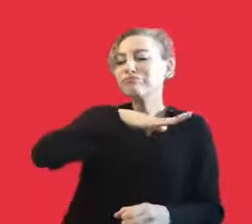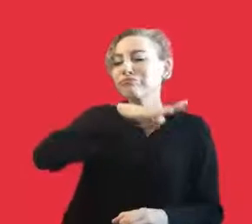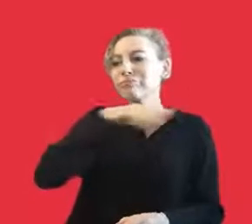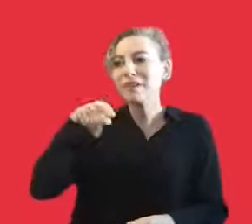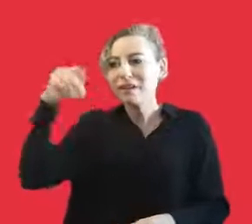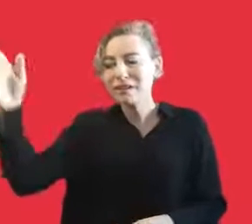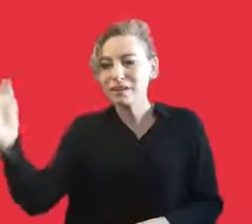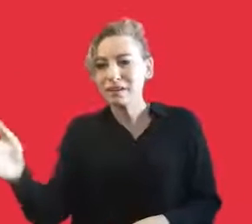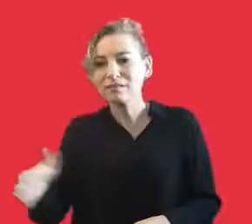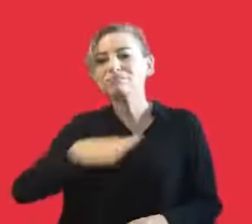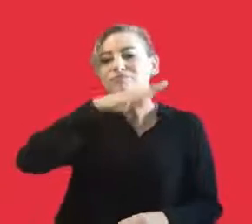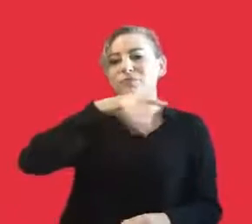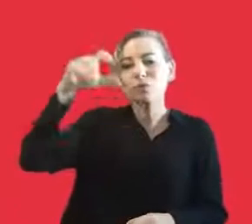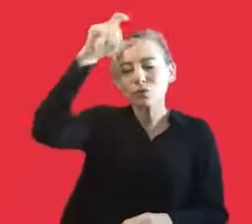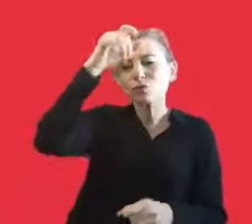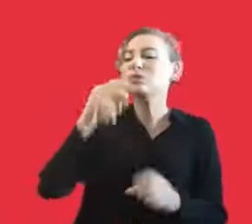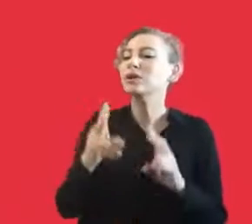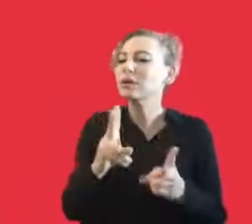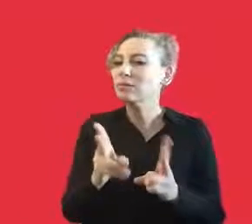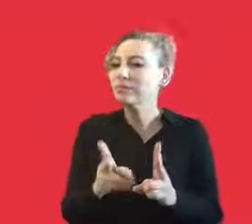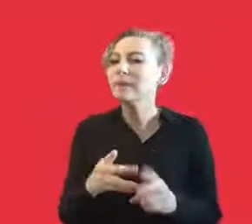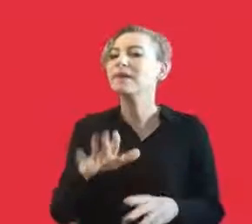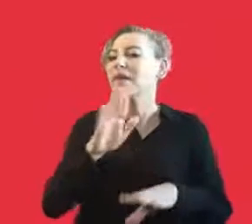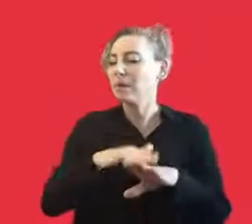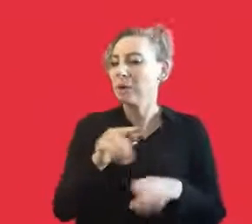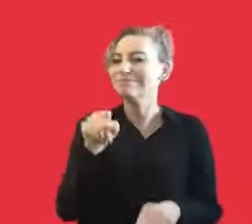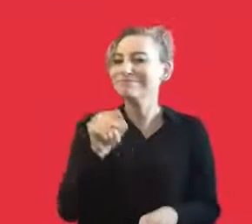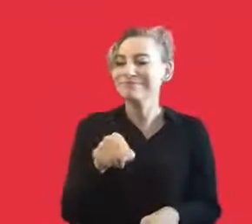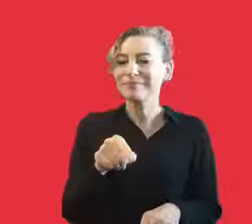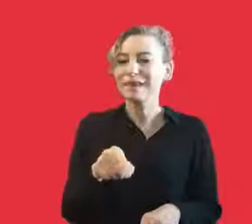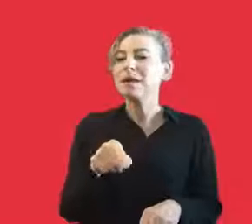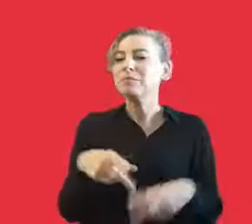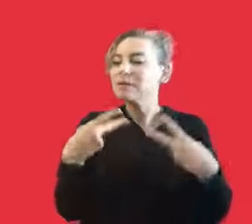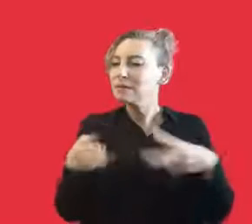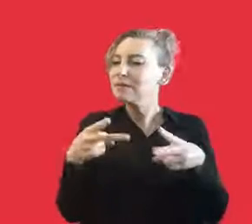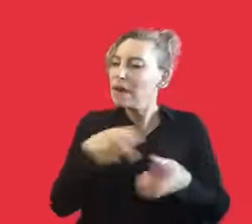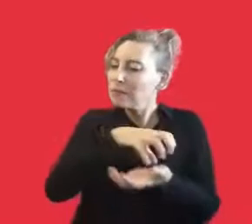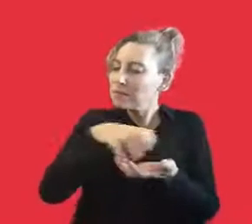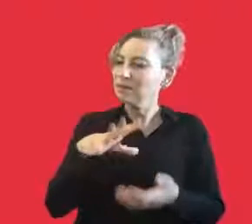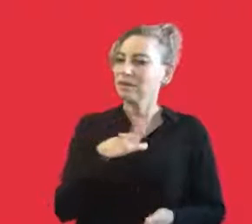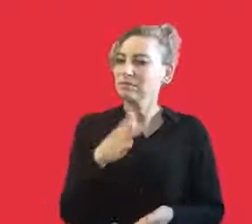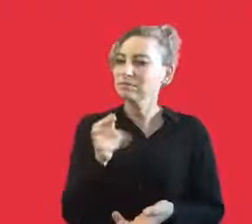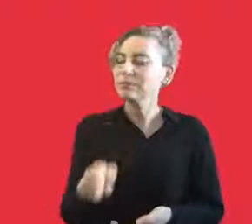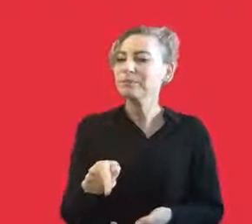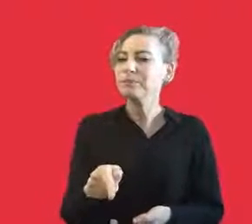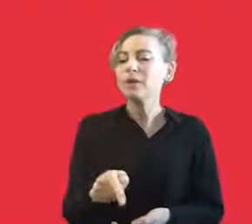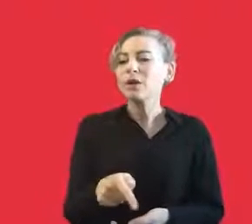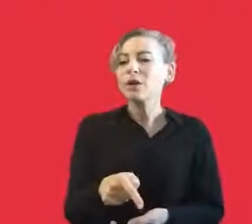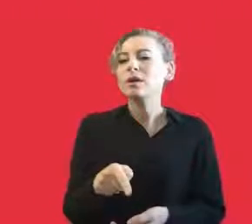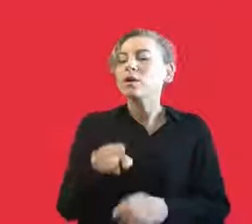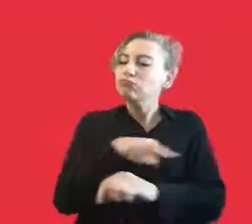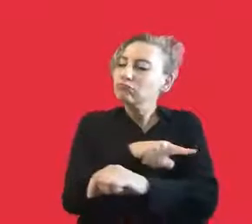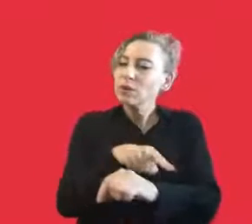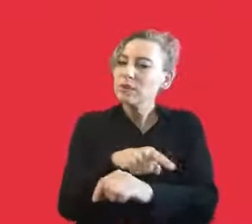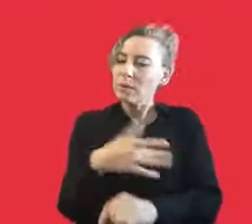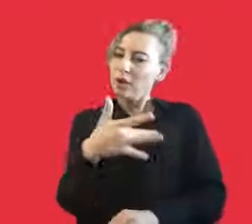feet. And it is performing in foreign countries as well. And we are the same. We are actually existing in an independent field.